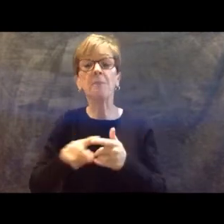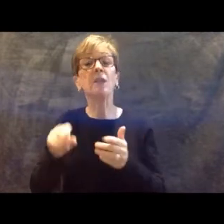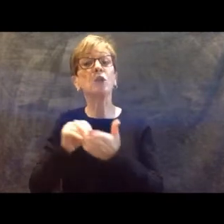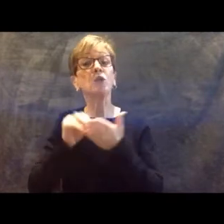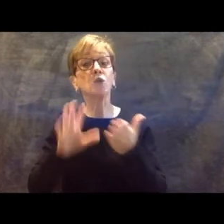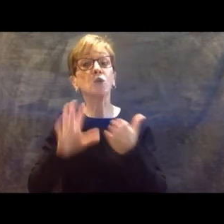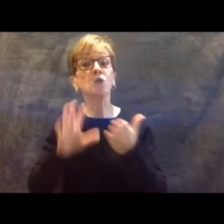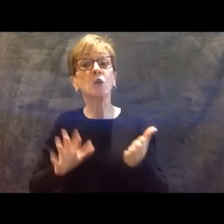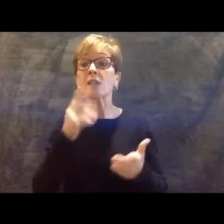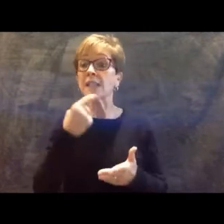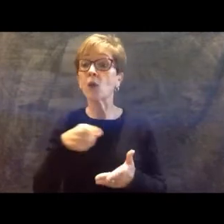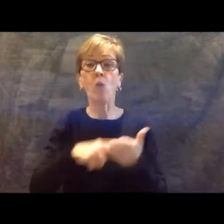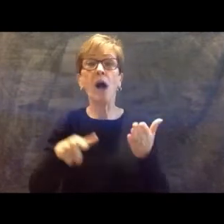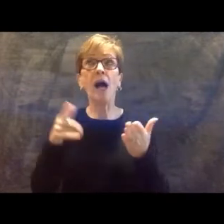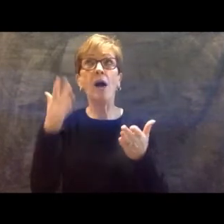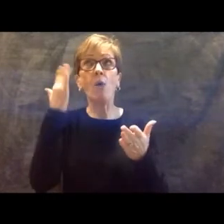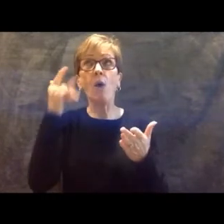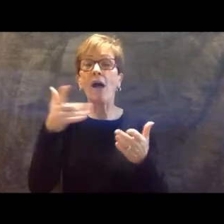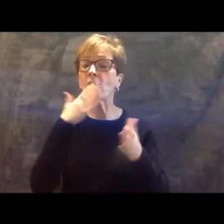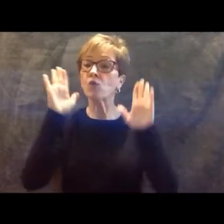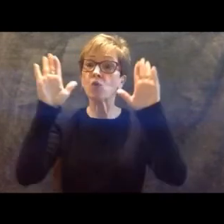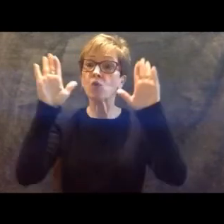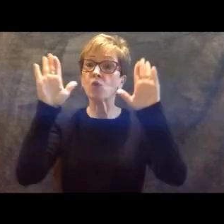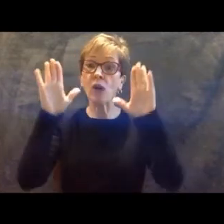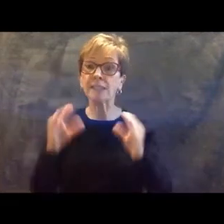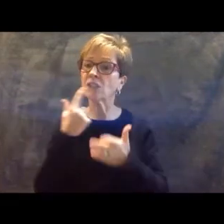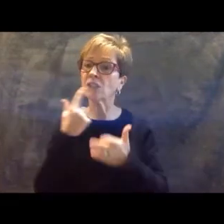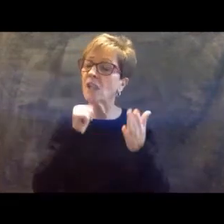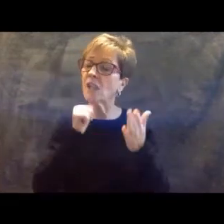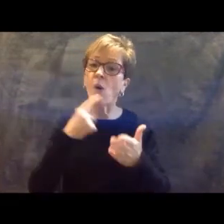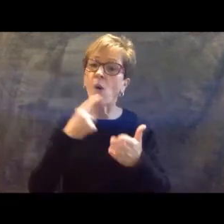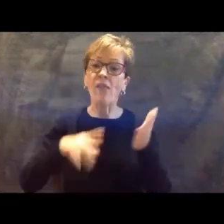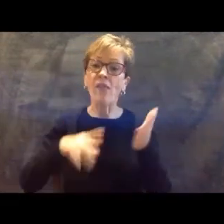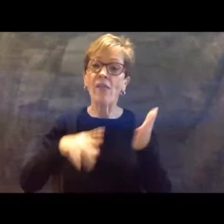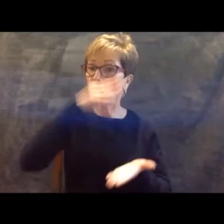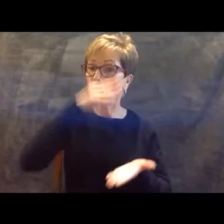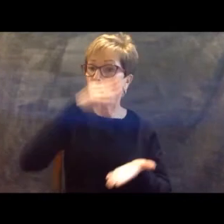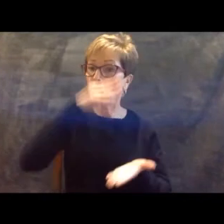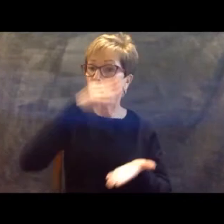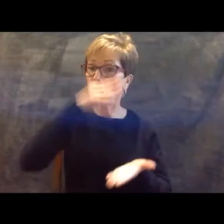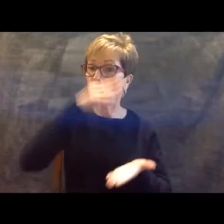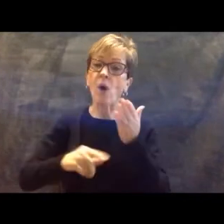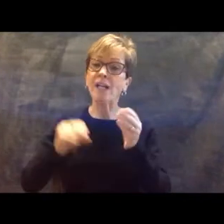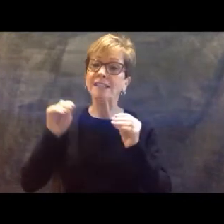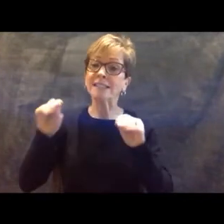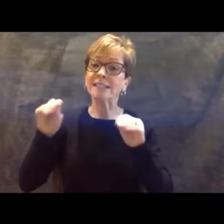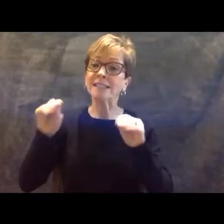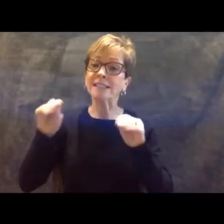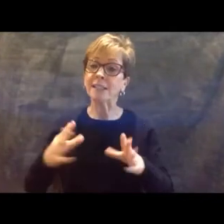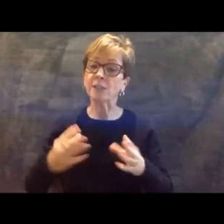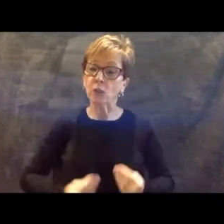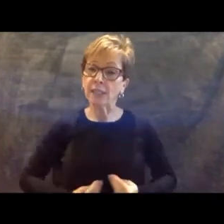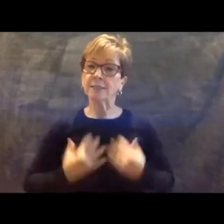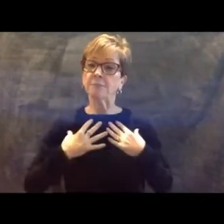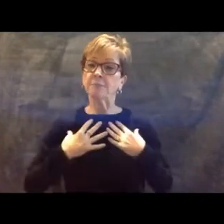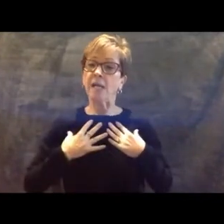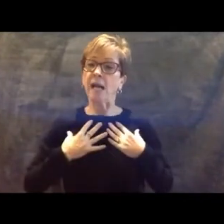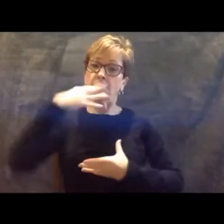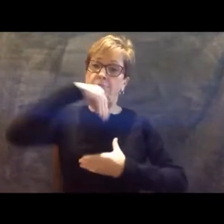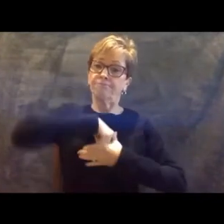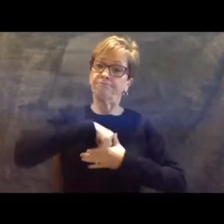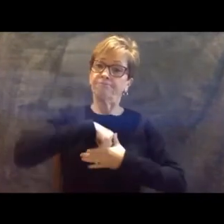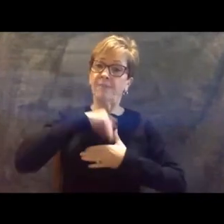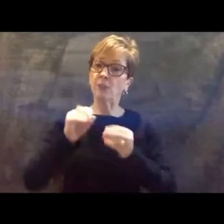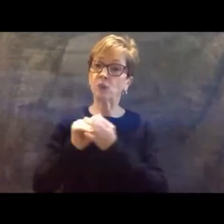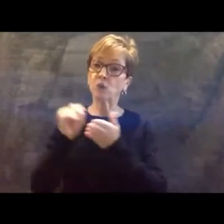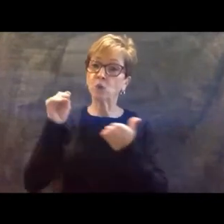teachers. It was more than just what the student learned. extended to what the teacher inspired or ignited within the student. So